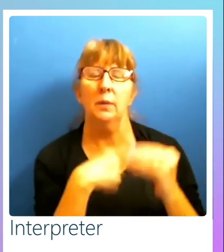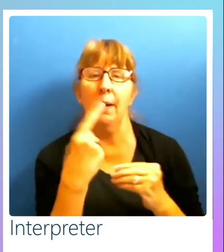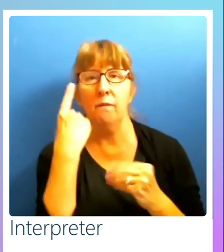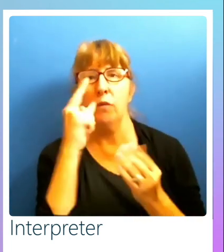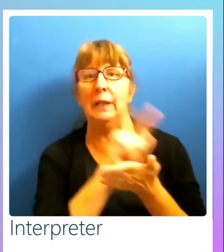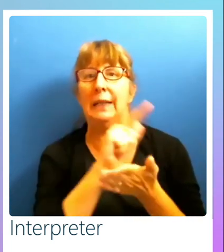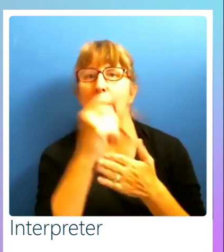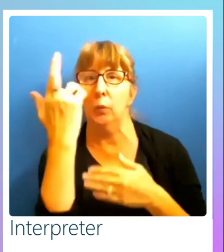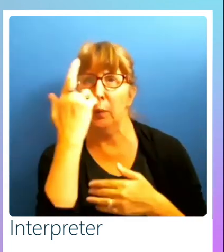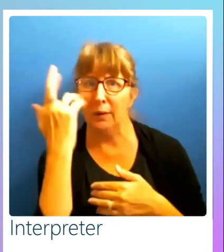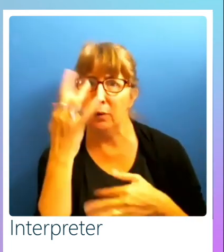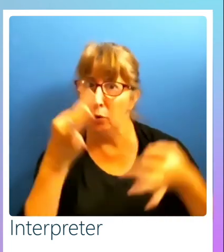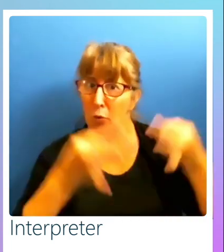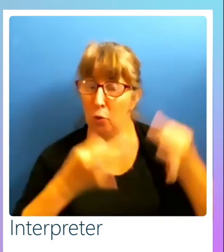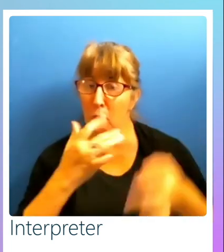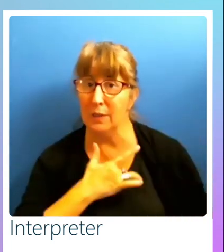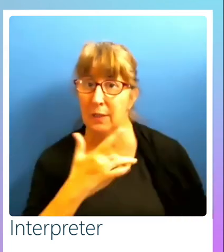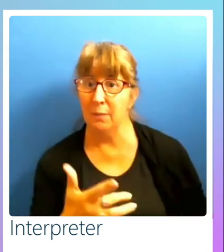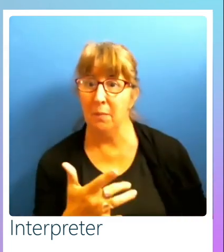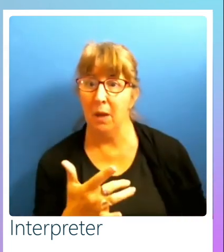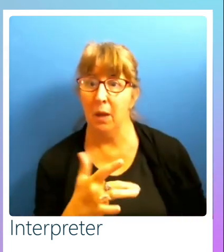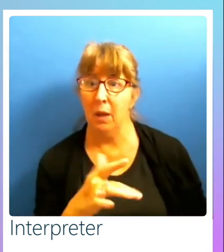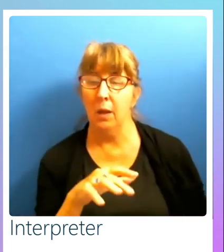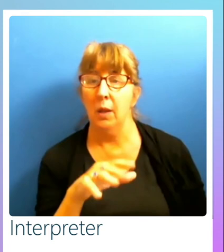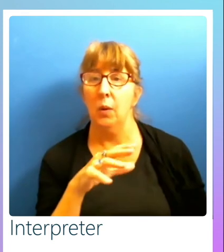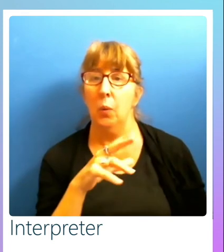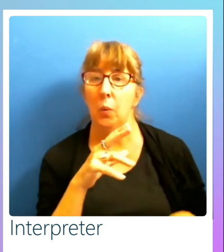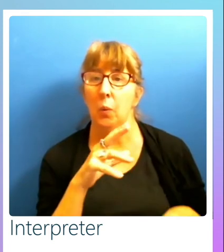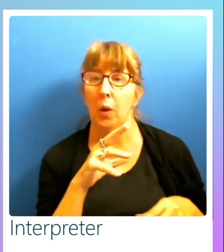legal reasons, do courts go by WCAG or usability?